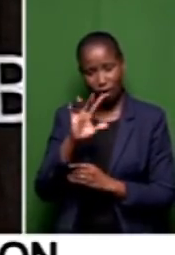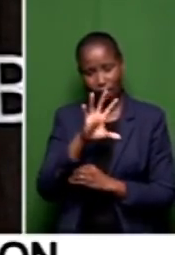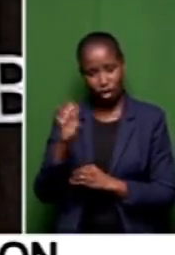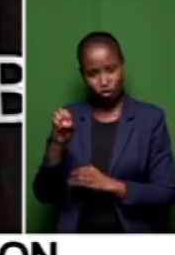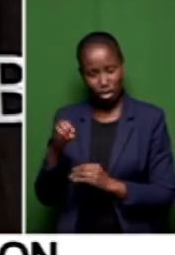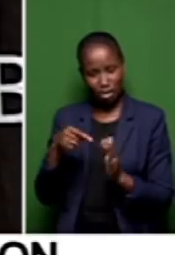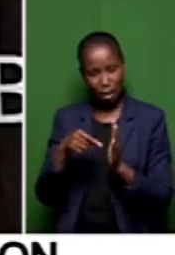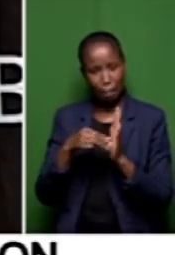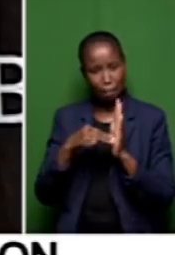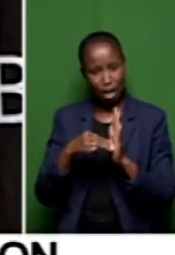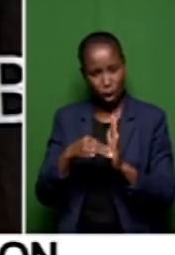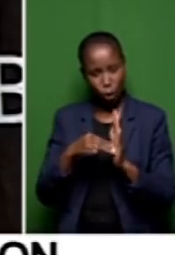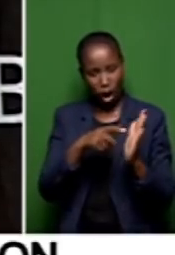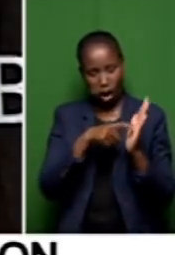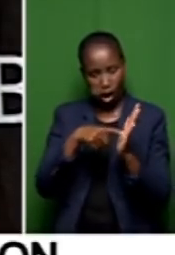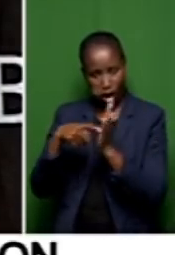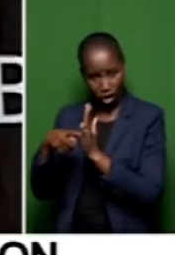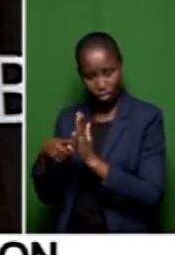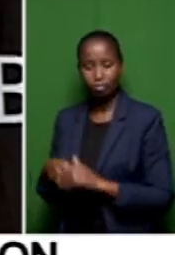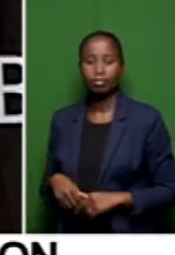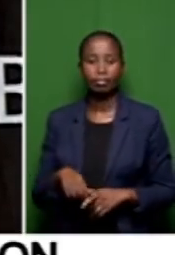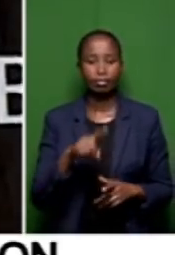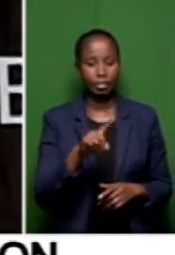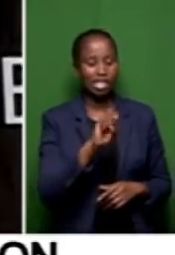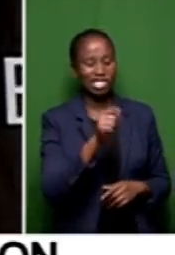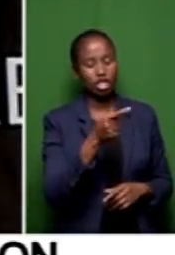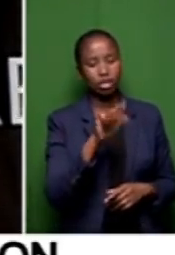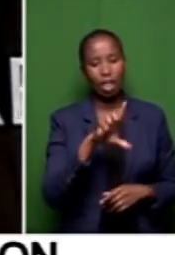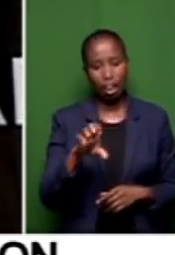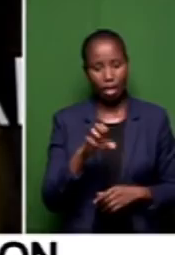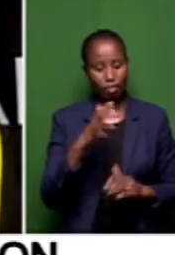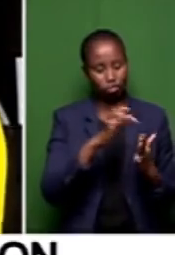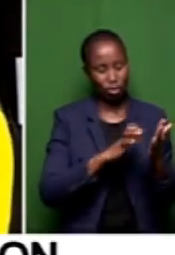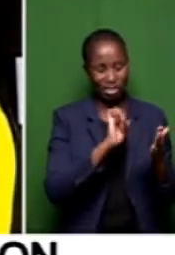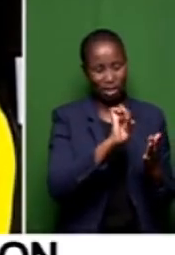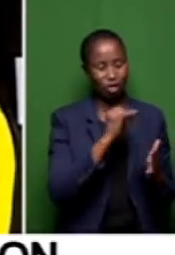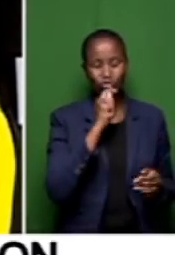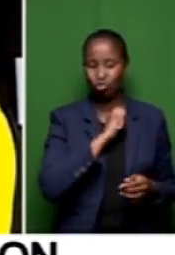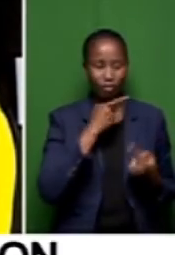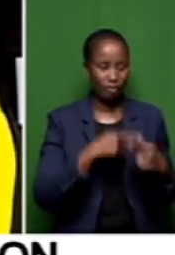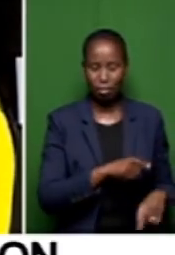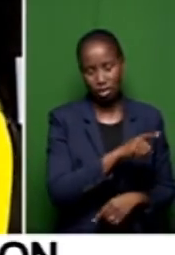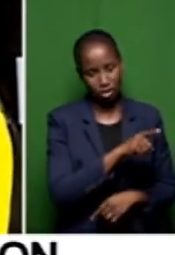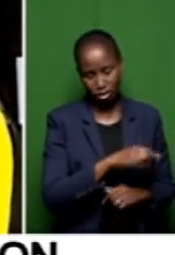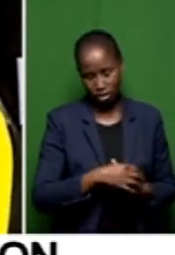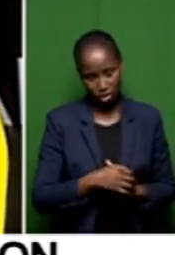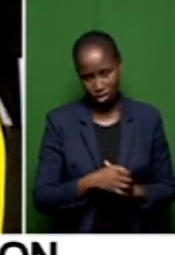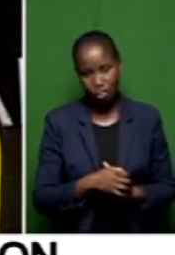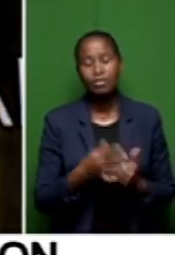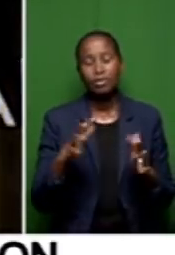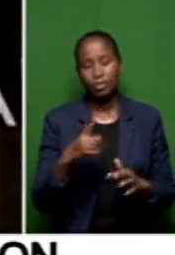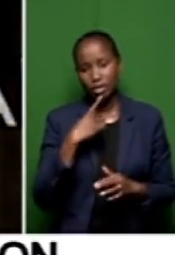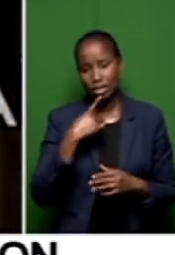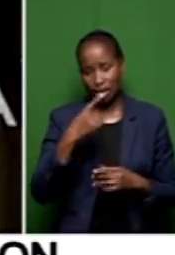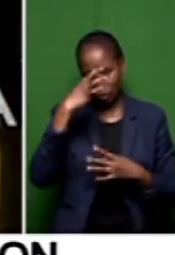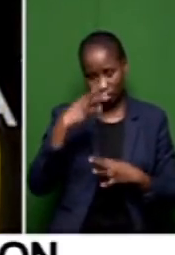million indigent debt. Chantel makes a statement that is not true by suggesting that we have decided